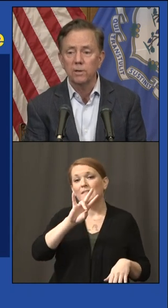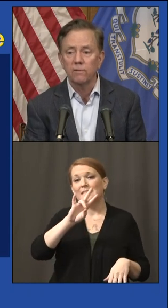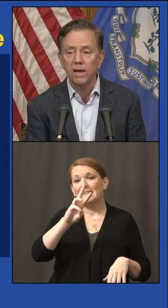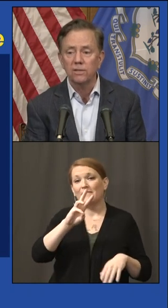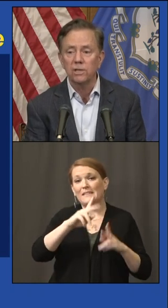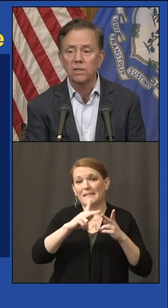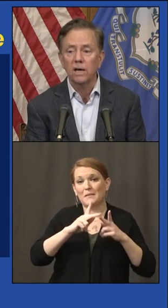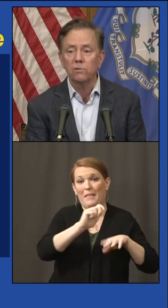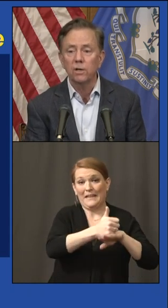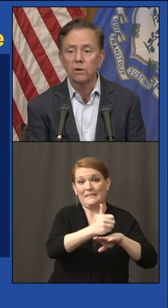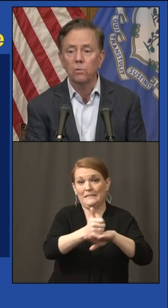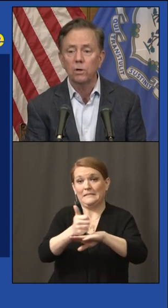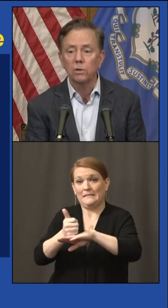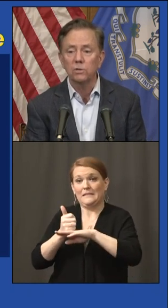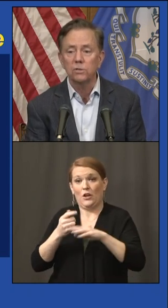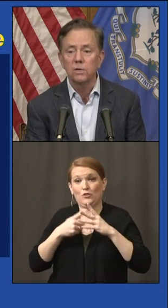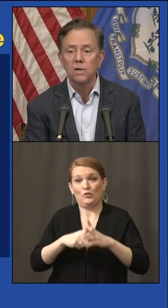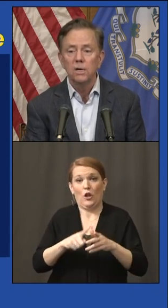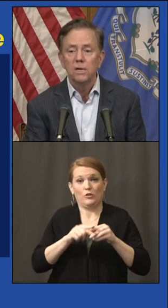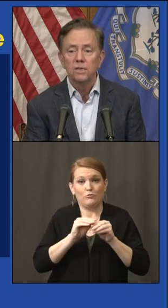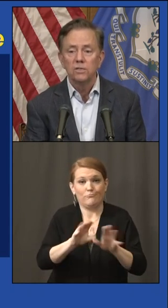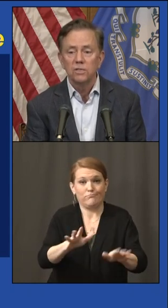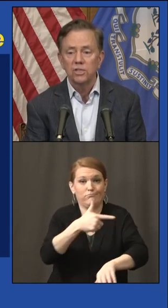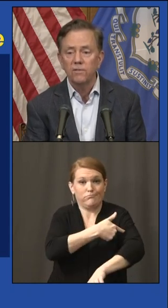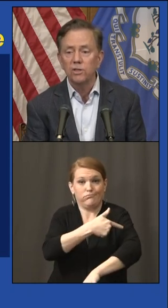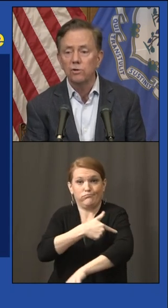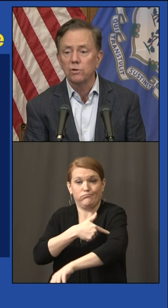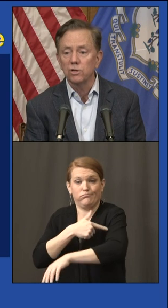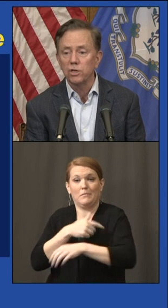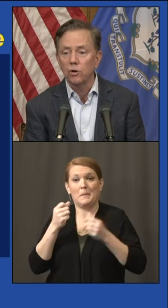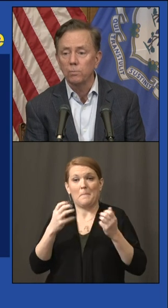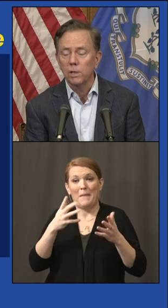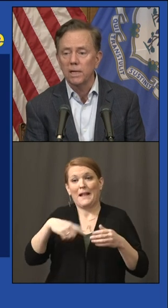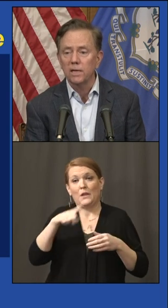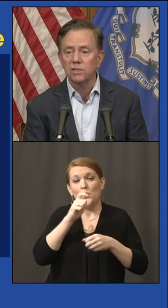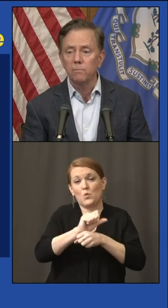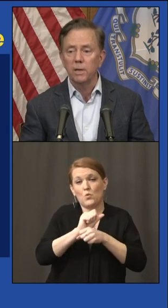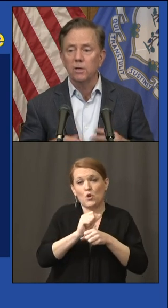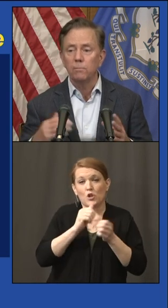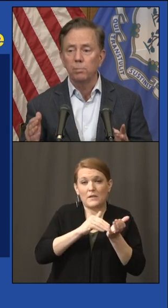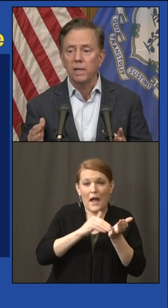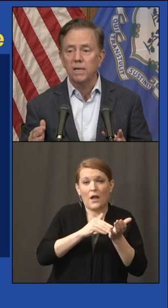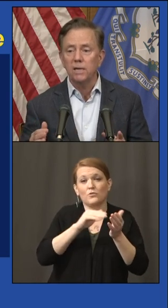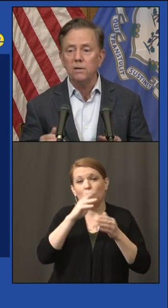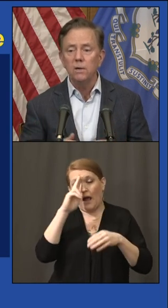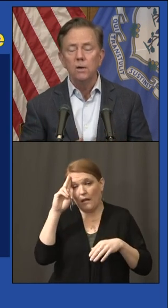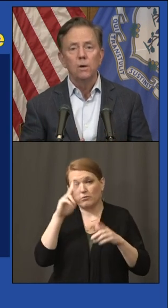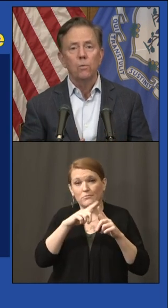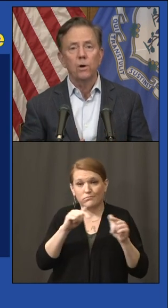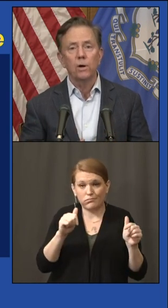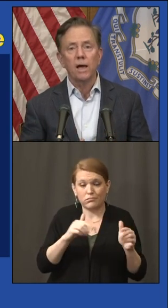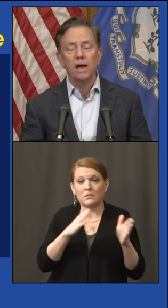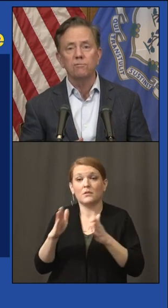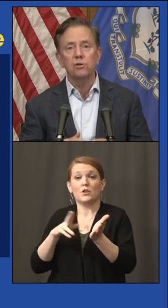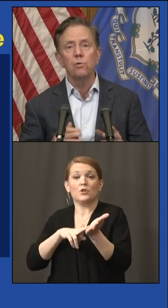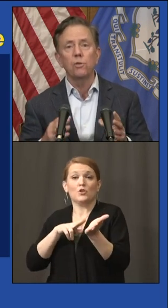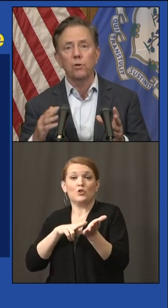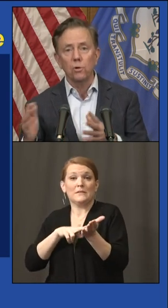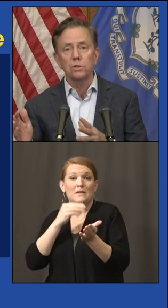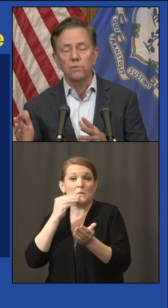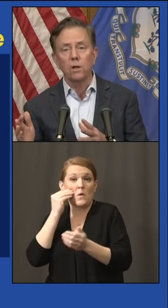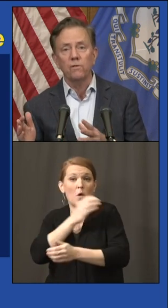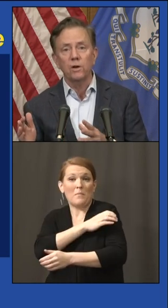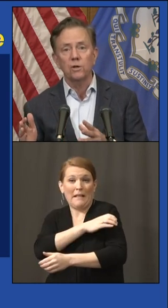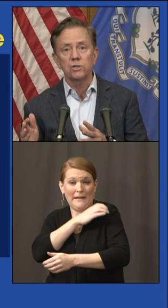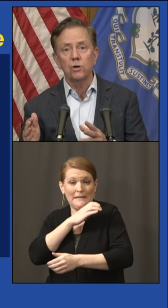administering the vaccine. The healthcare workers, 72 nursing home clinics have been completed. We ought to have two